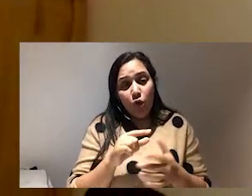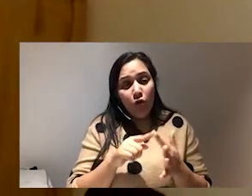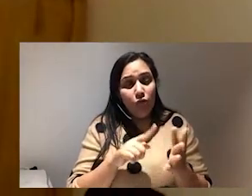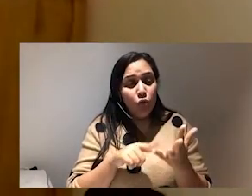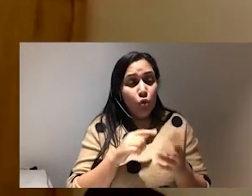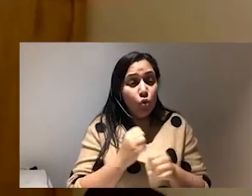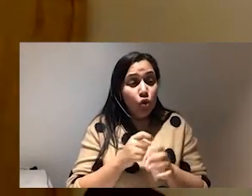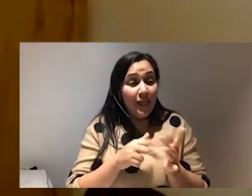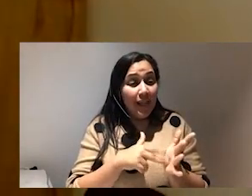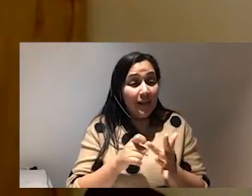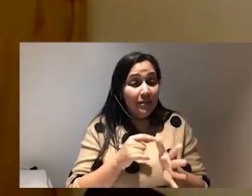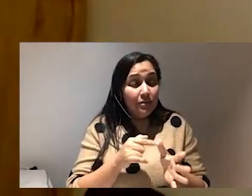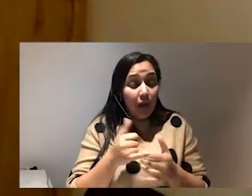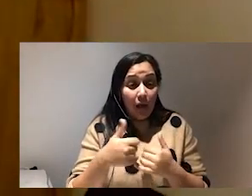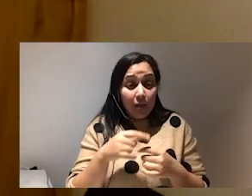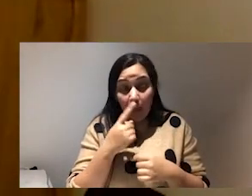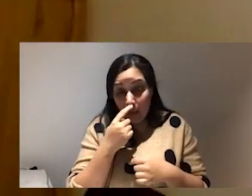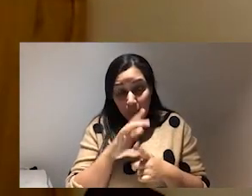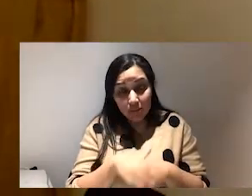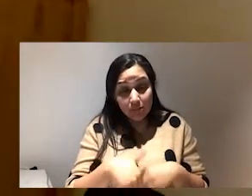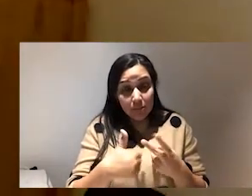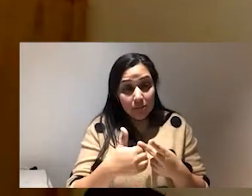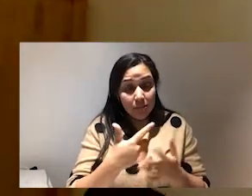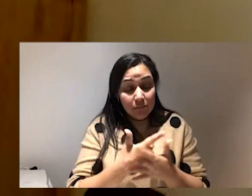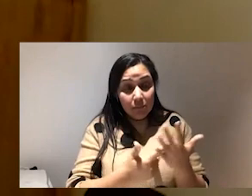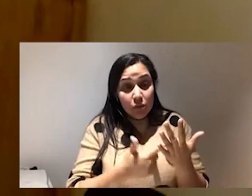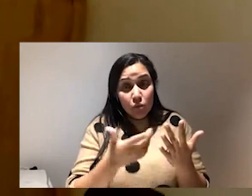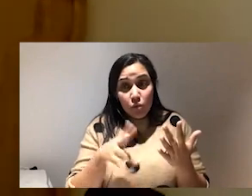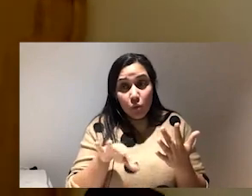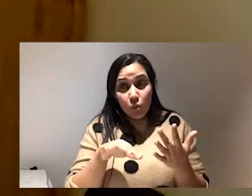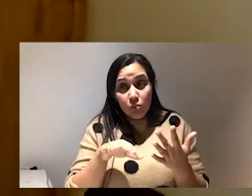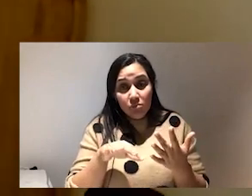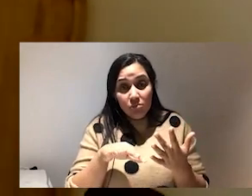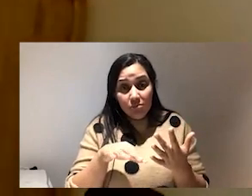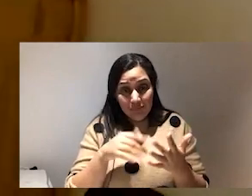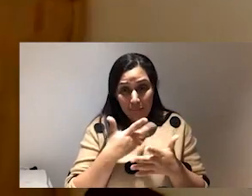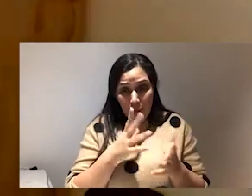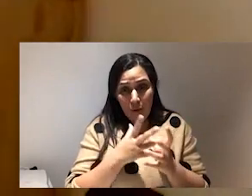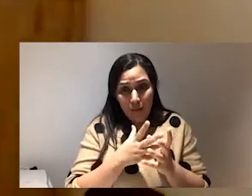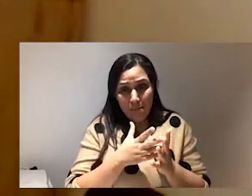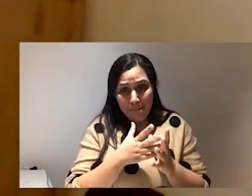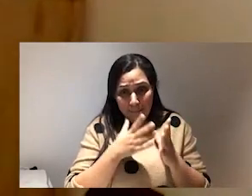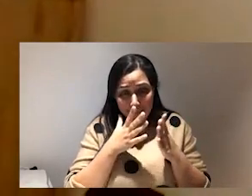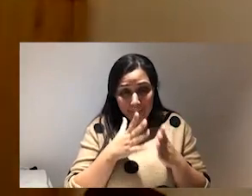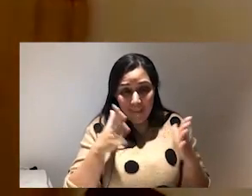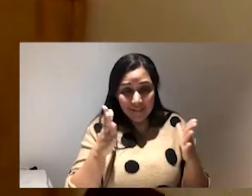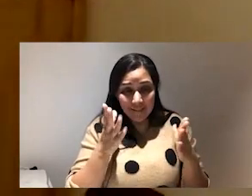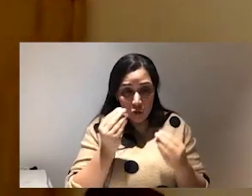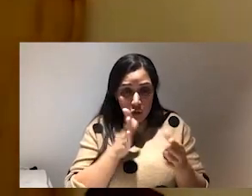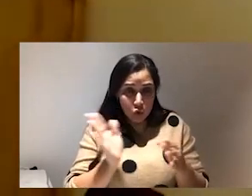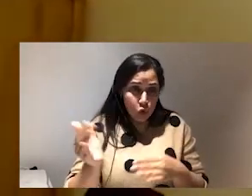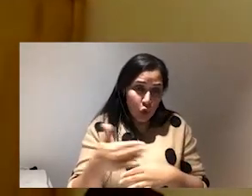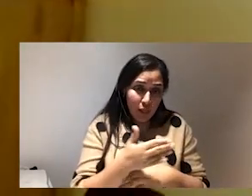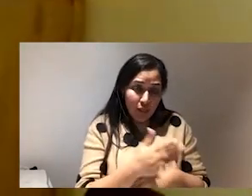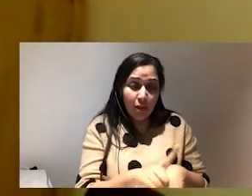of you know um ableism etc etc um and we've been on like a massive learning journey and actually what's been really interesting